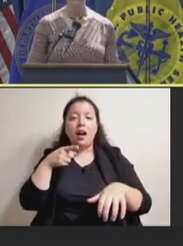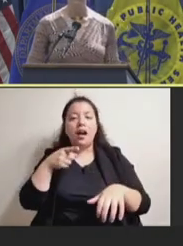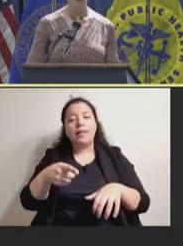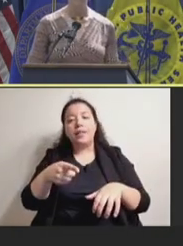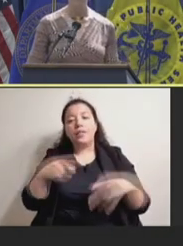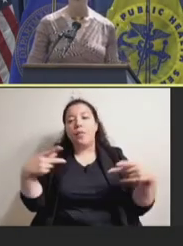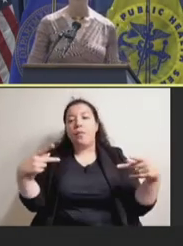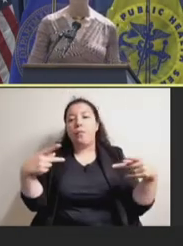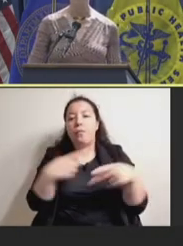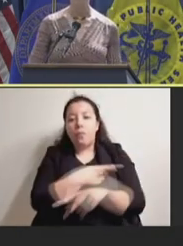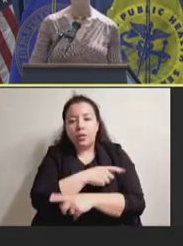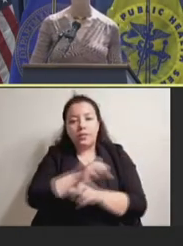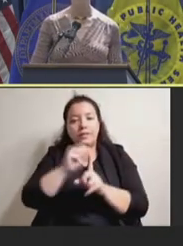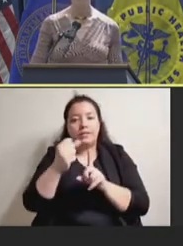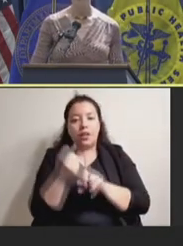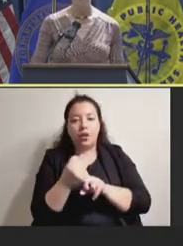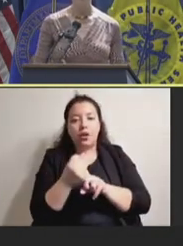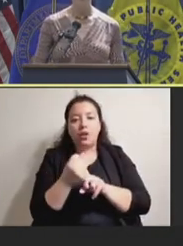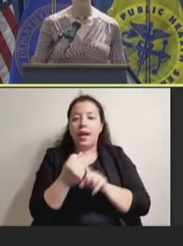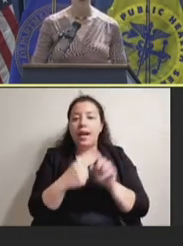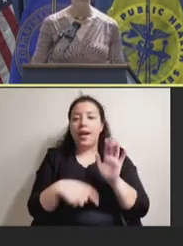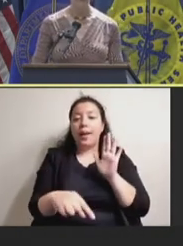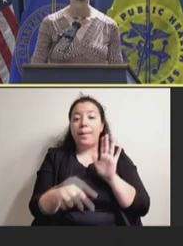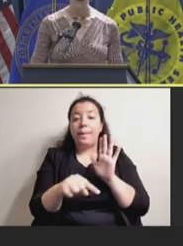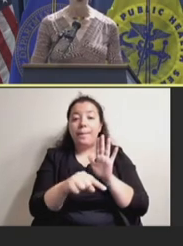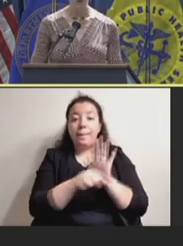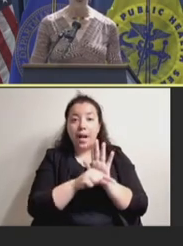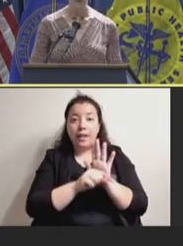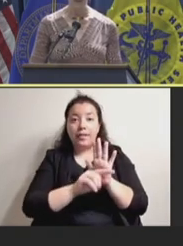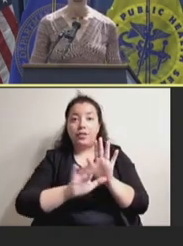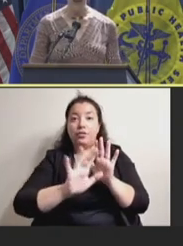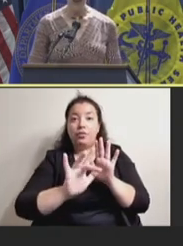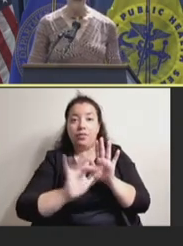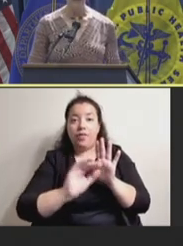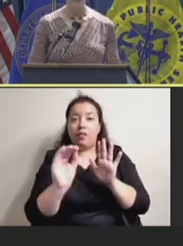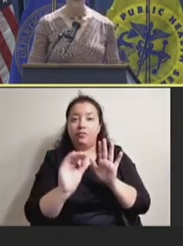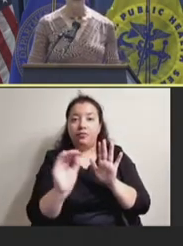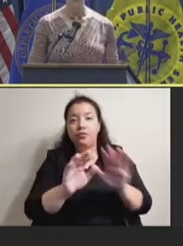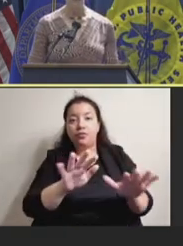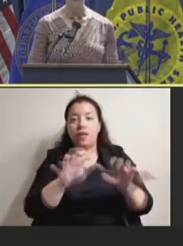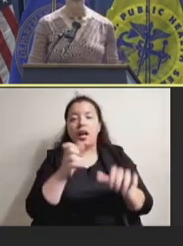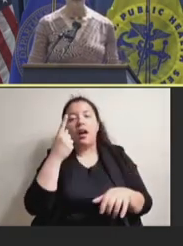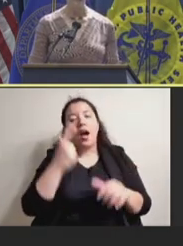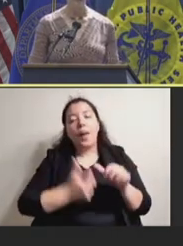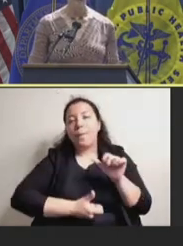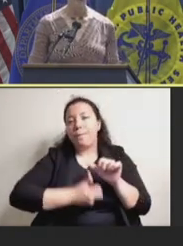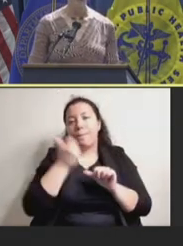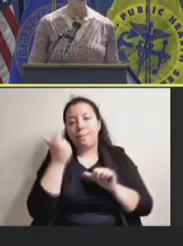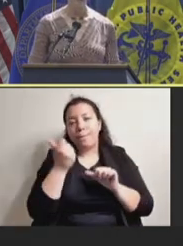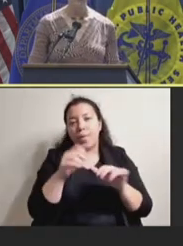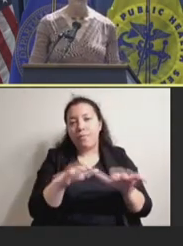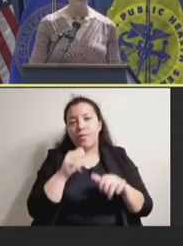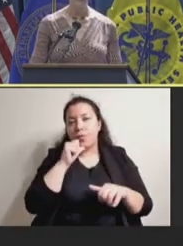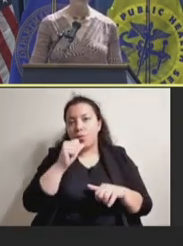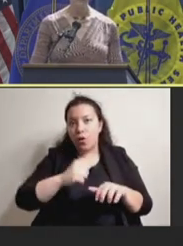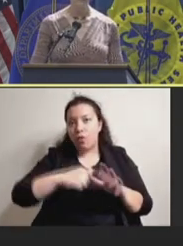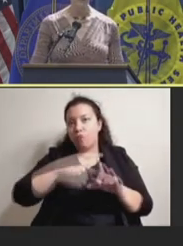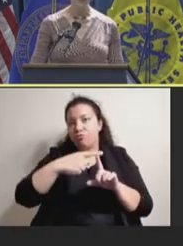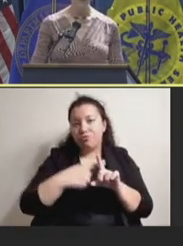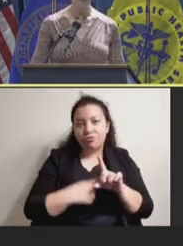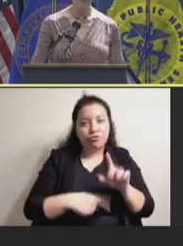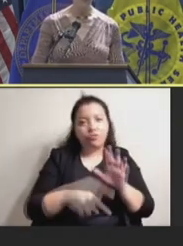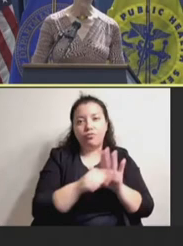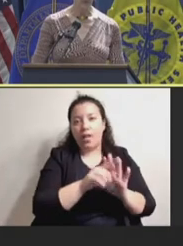So, you often have freezers temperatures that don't quite get that cold. And this is also a colder ambient temperature. This is a tender EC